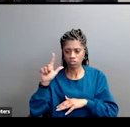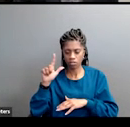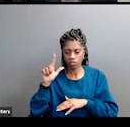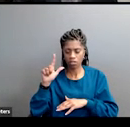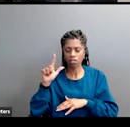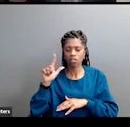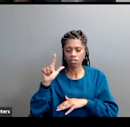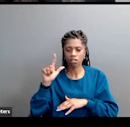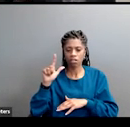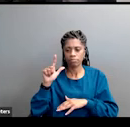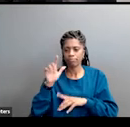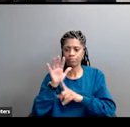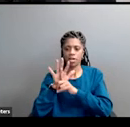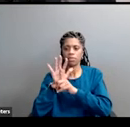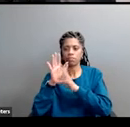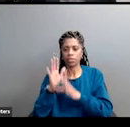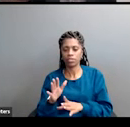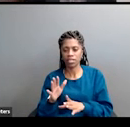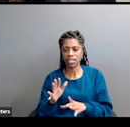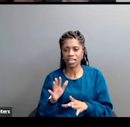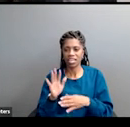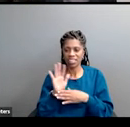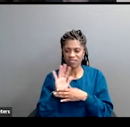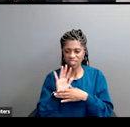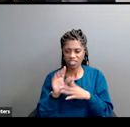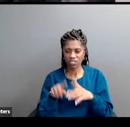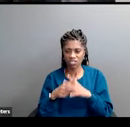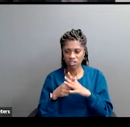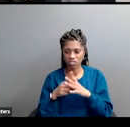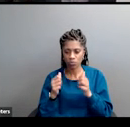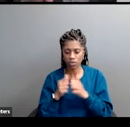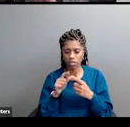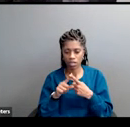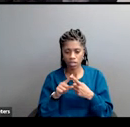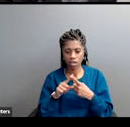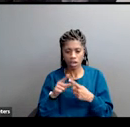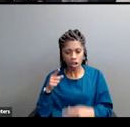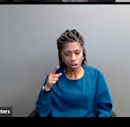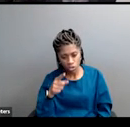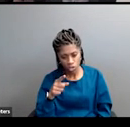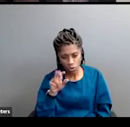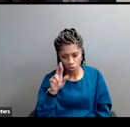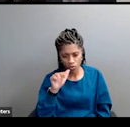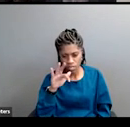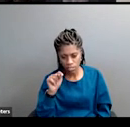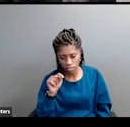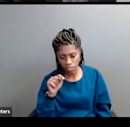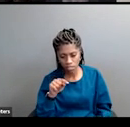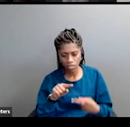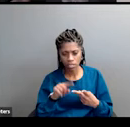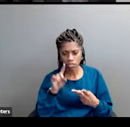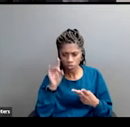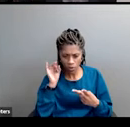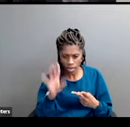and the video starts by saying, are you a racist? Do you hate Mexicans? Because that's what Democrats say when we talk about